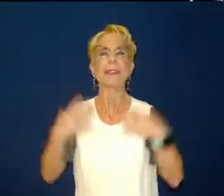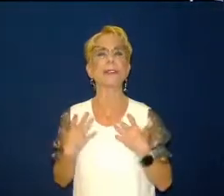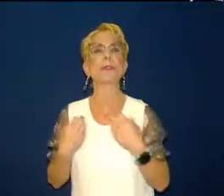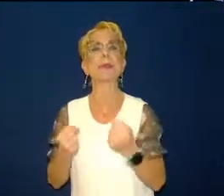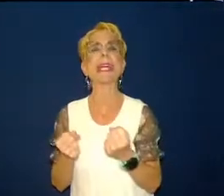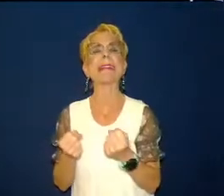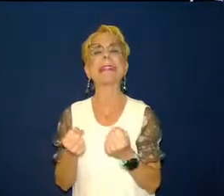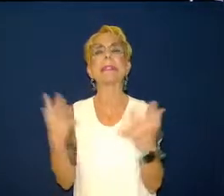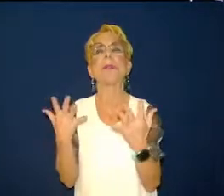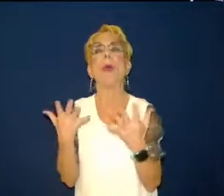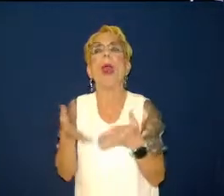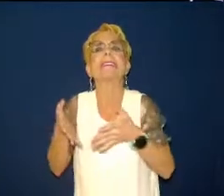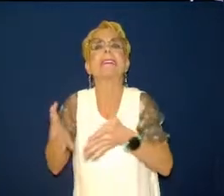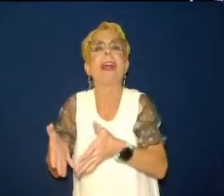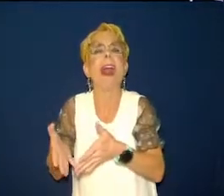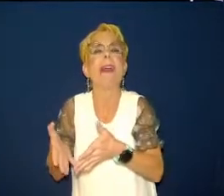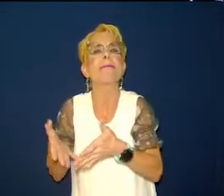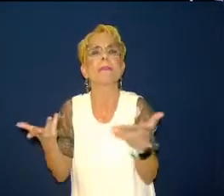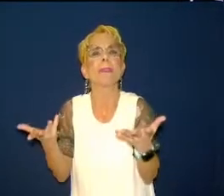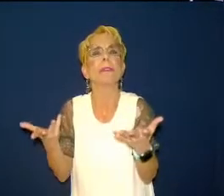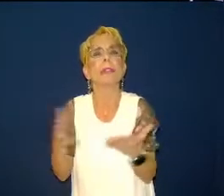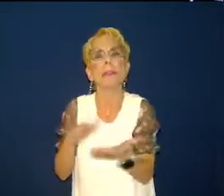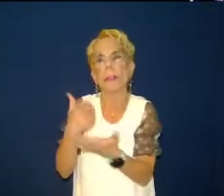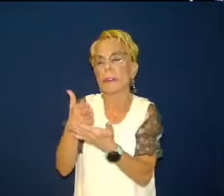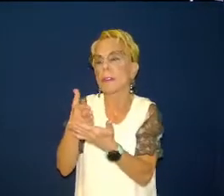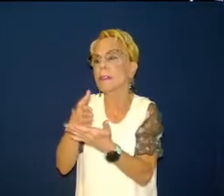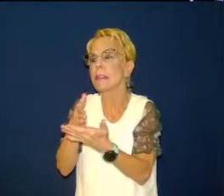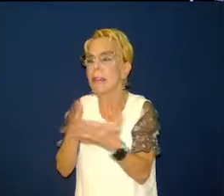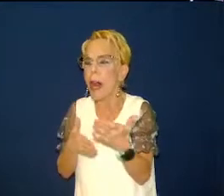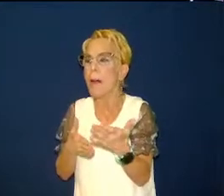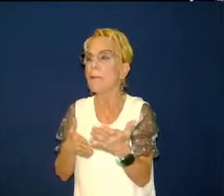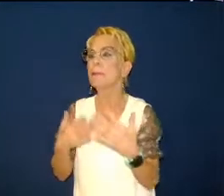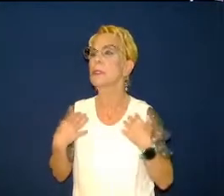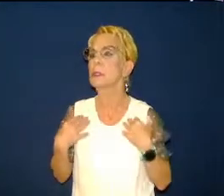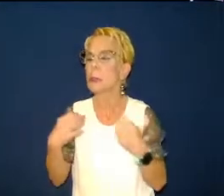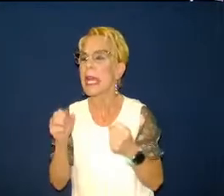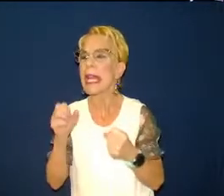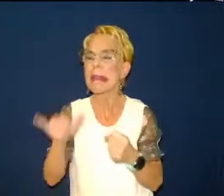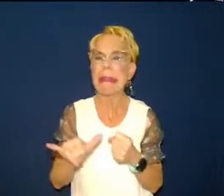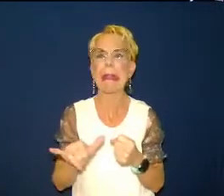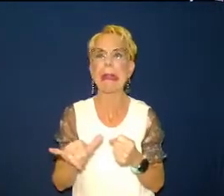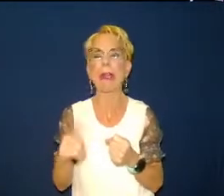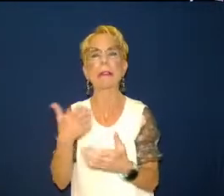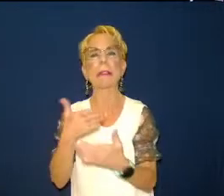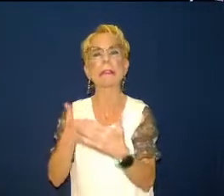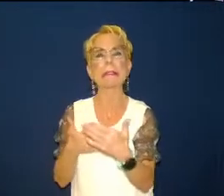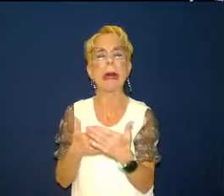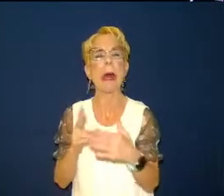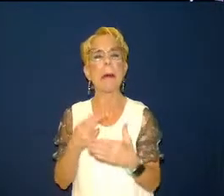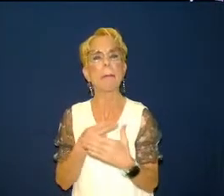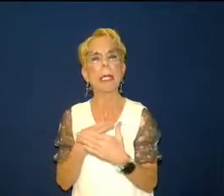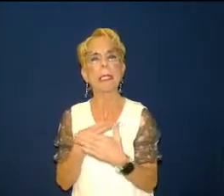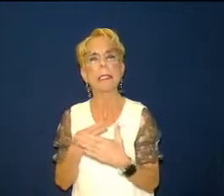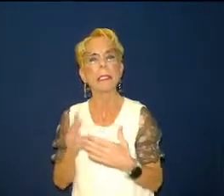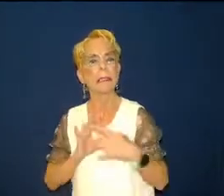everything you're doing is not dead so there's a couple things that still might work so what i want you to do i want you to strengthen start right